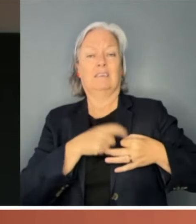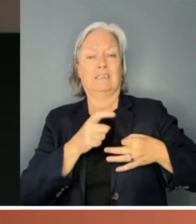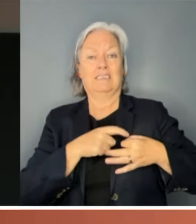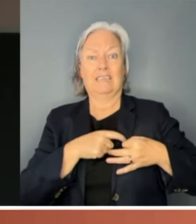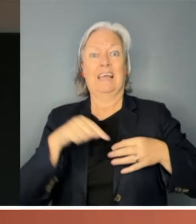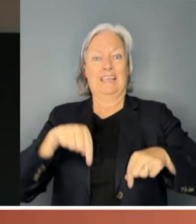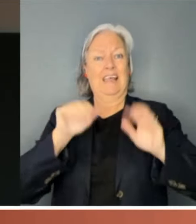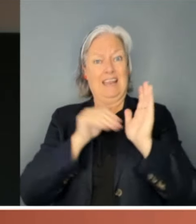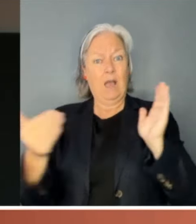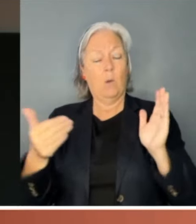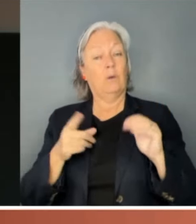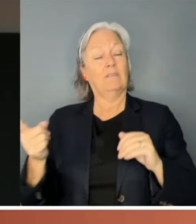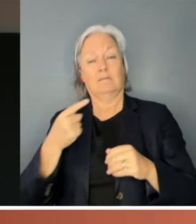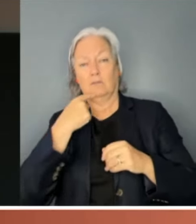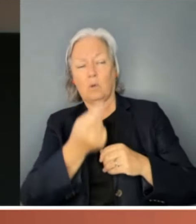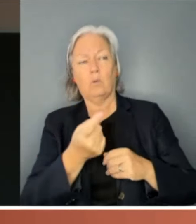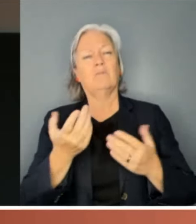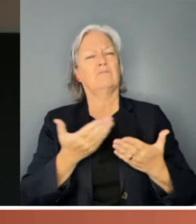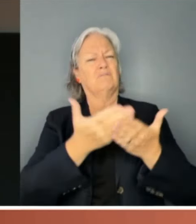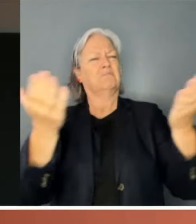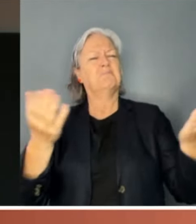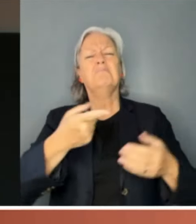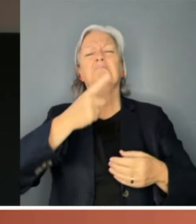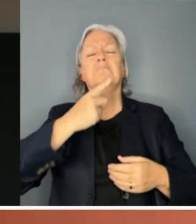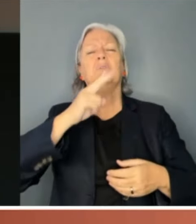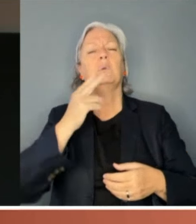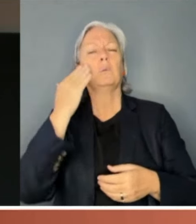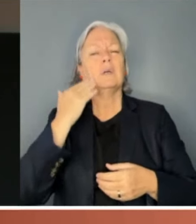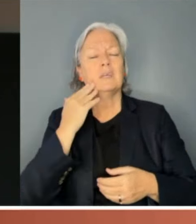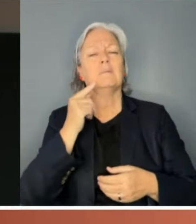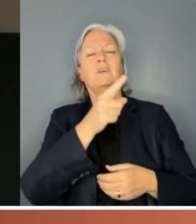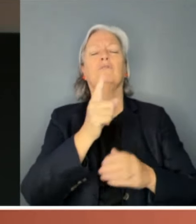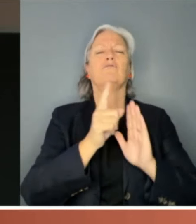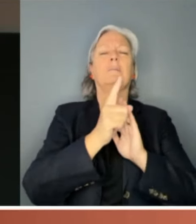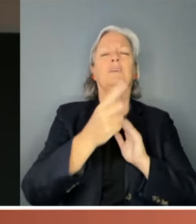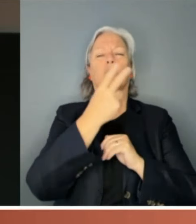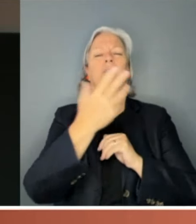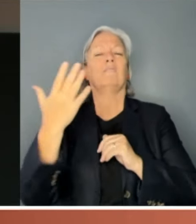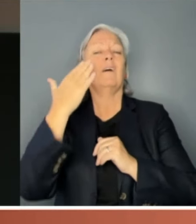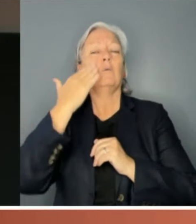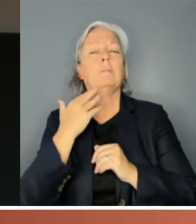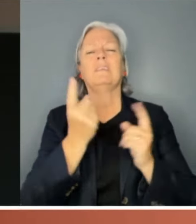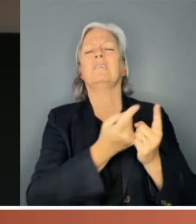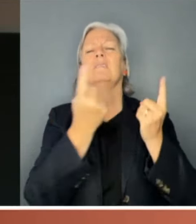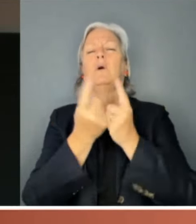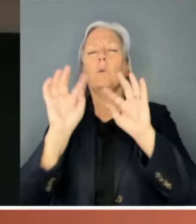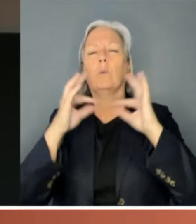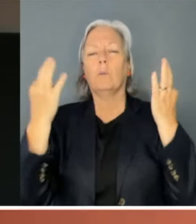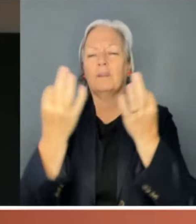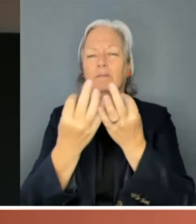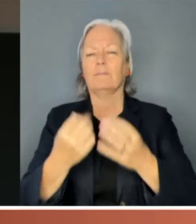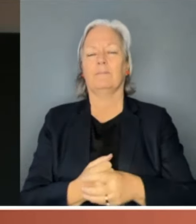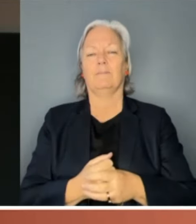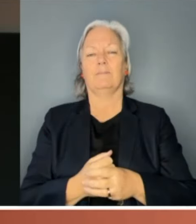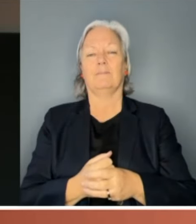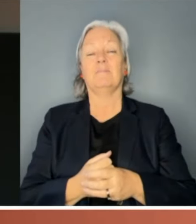he confessed to an audience of several hundred women representing 25 women's organizations. Now, if that was a plea